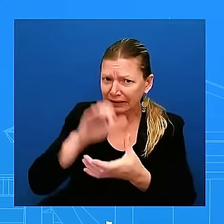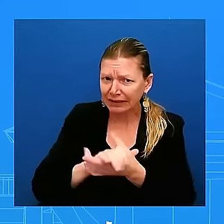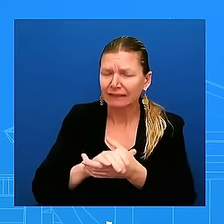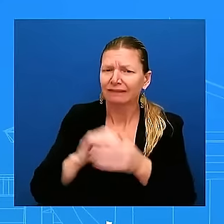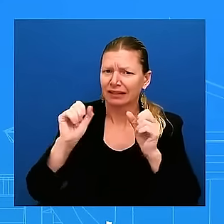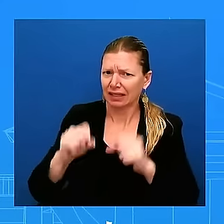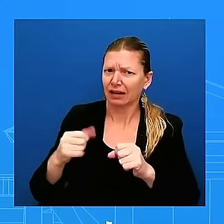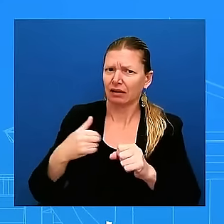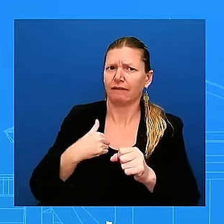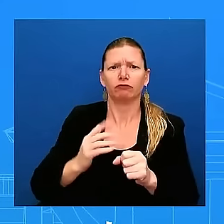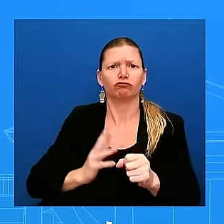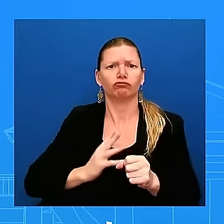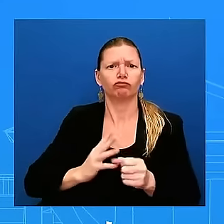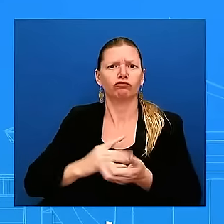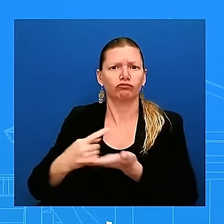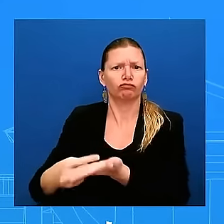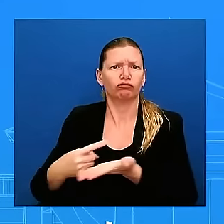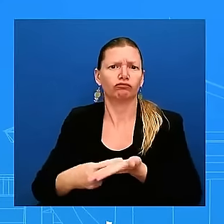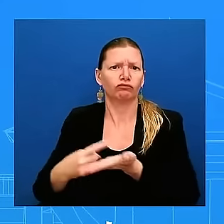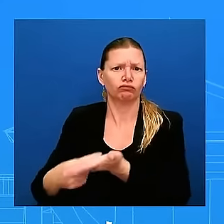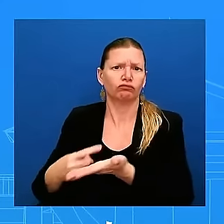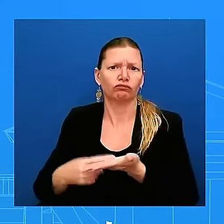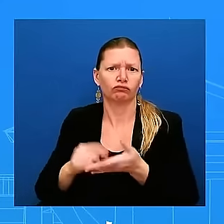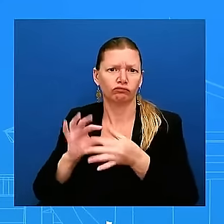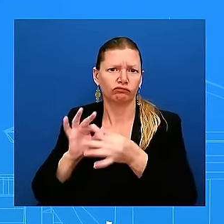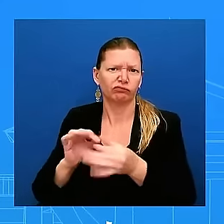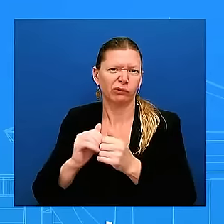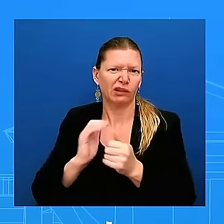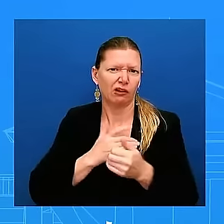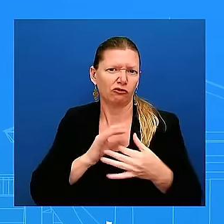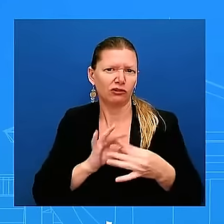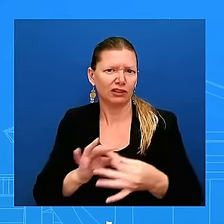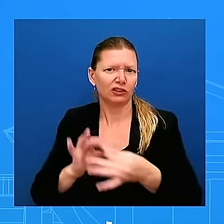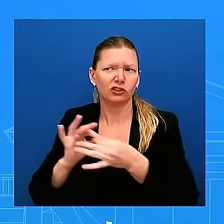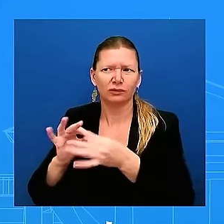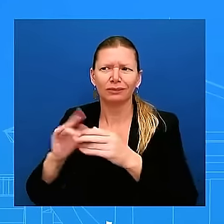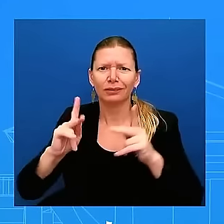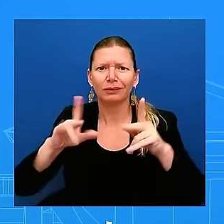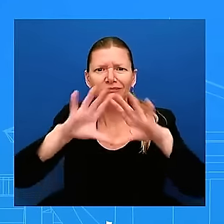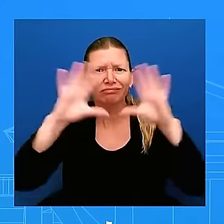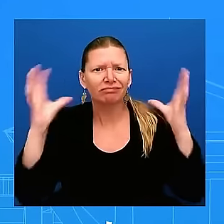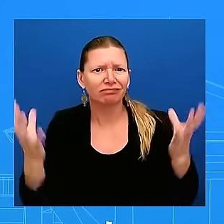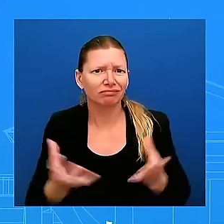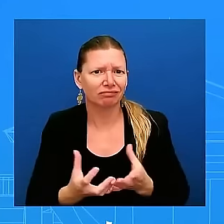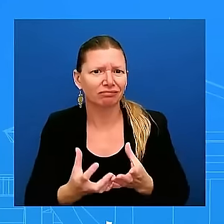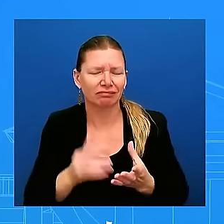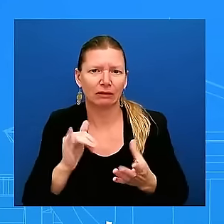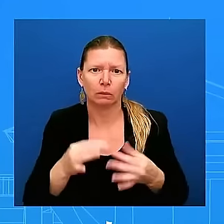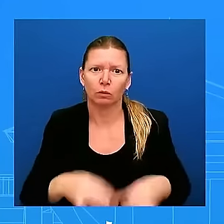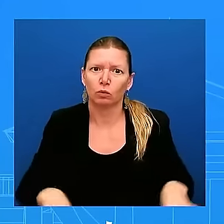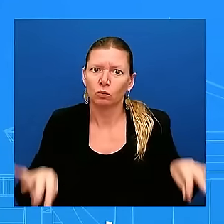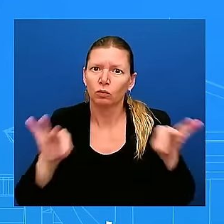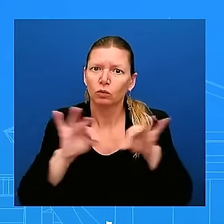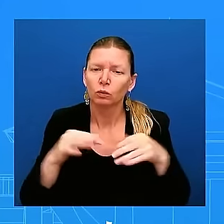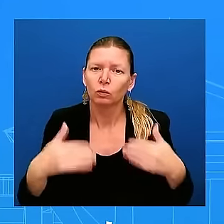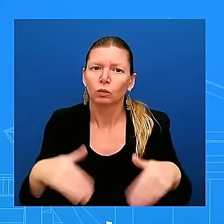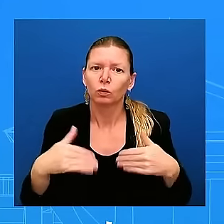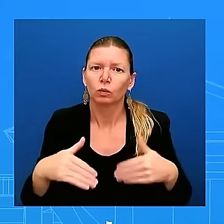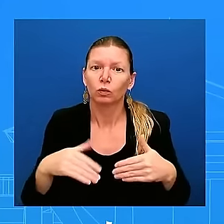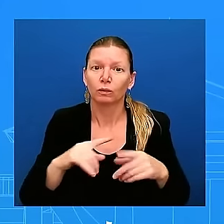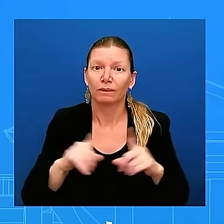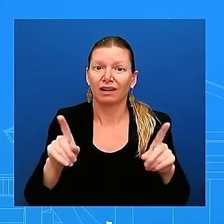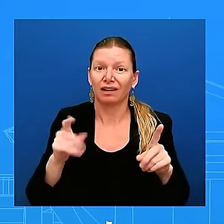is so critical uh however however we are far and away from anything like that right now uh